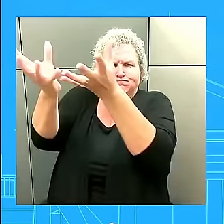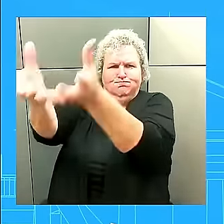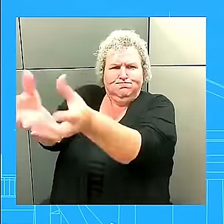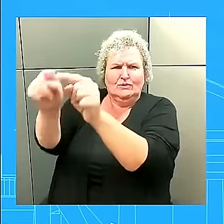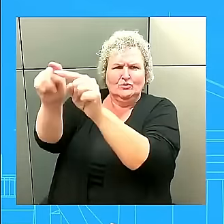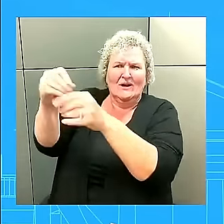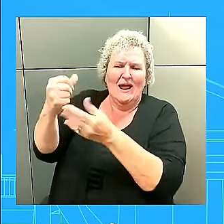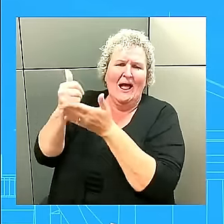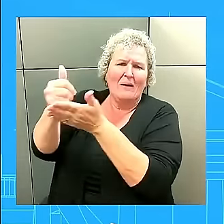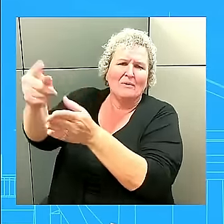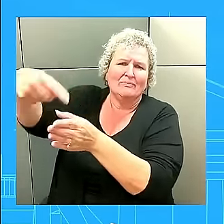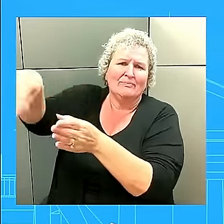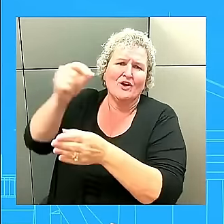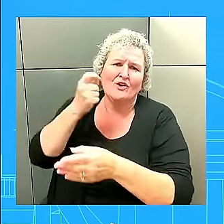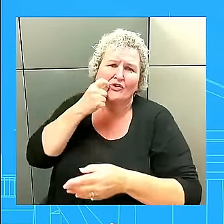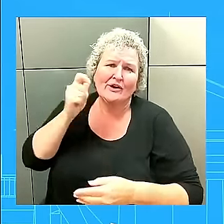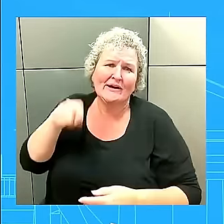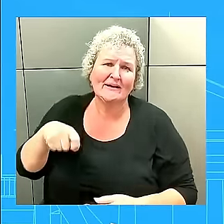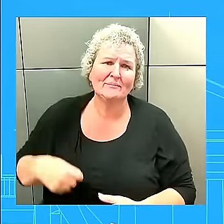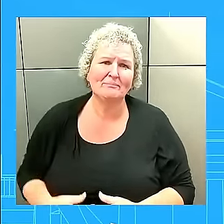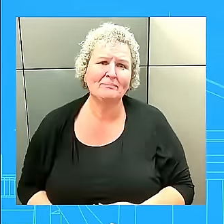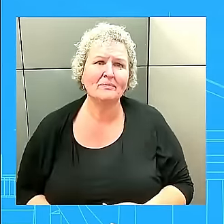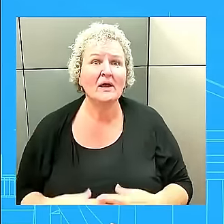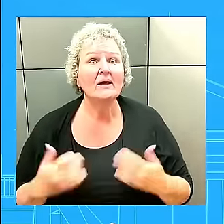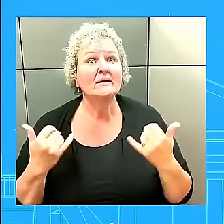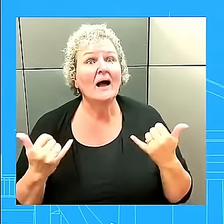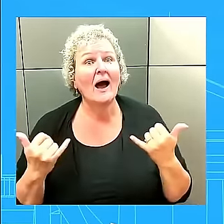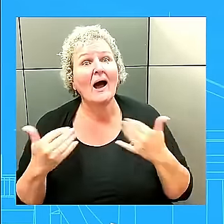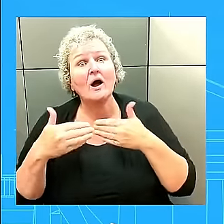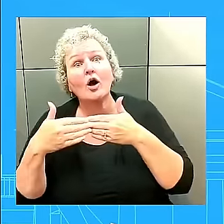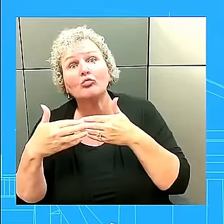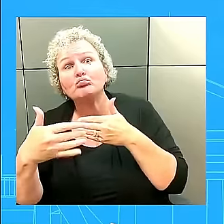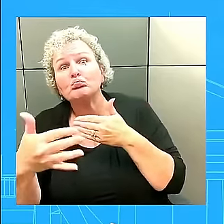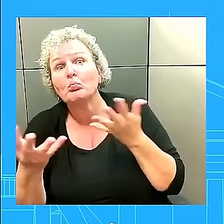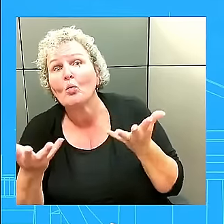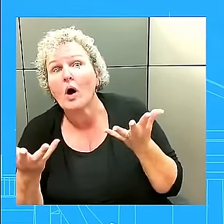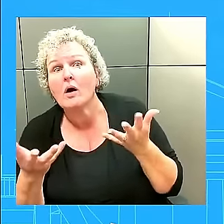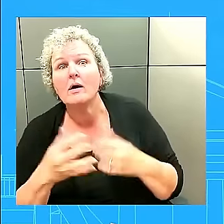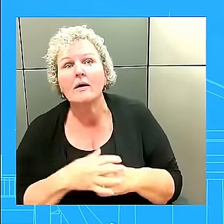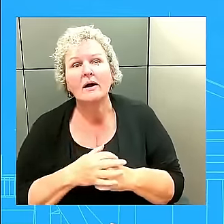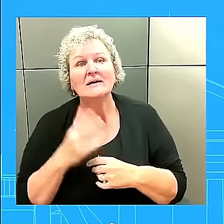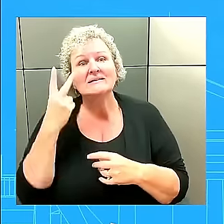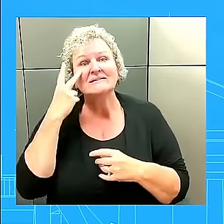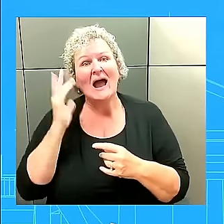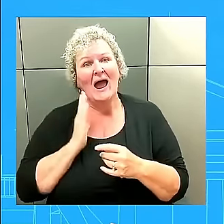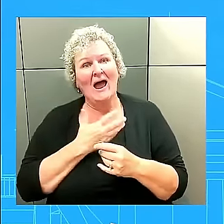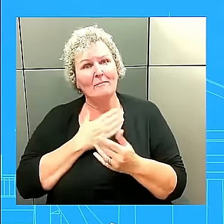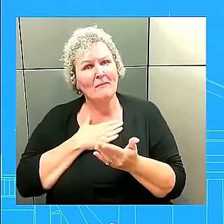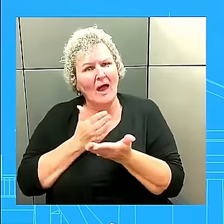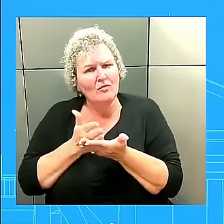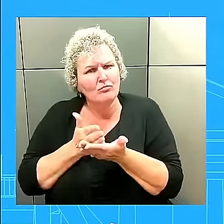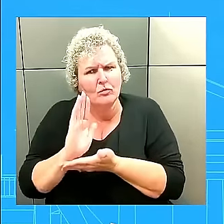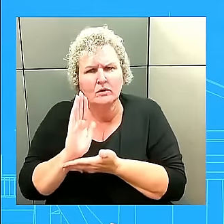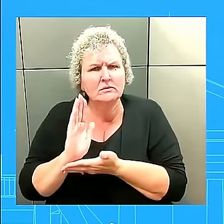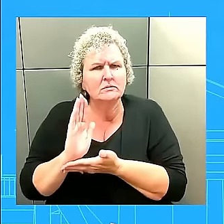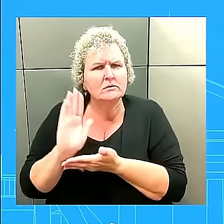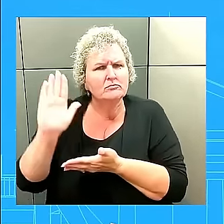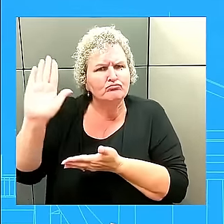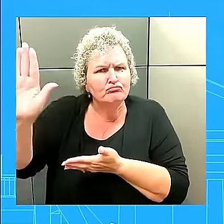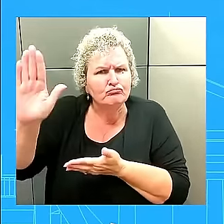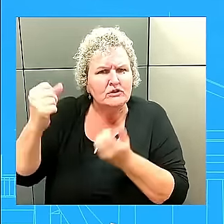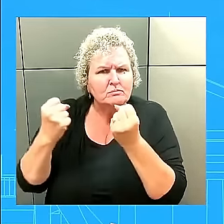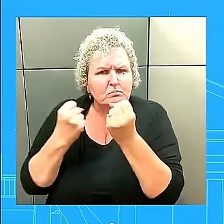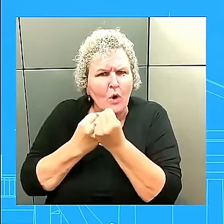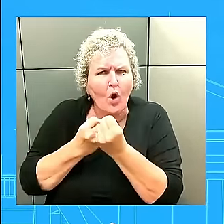days, the United States will announce a significant sanctions tranche targeting the enablers of Russia's war in Ukraine, located outside of Russia.